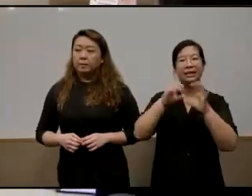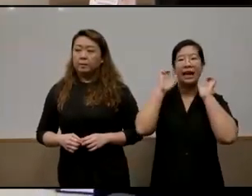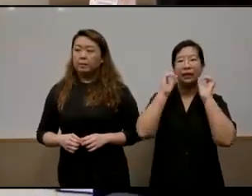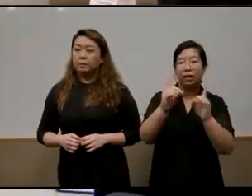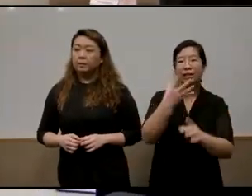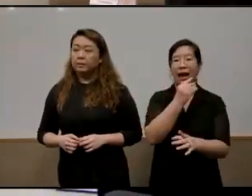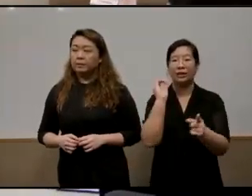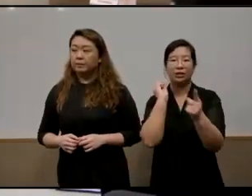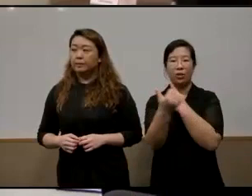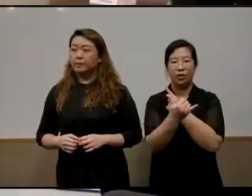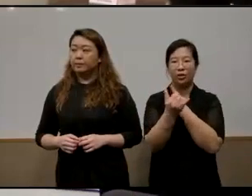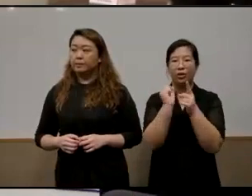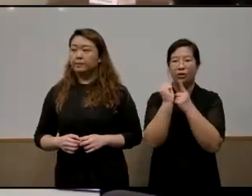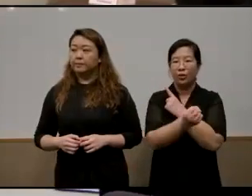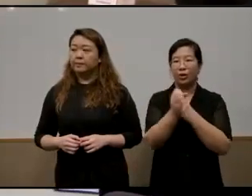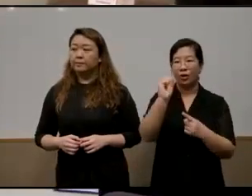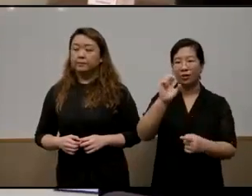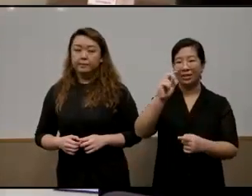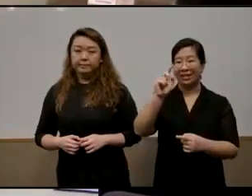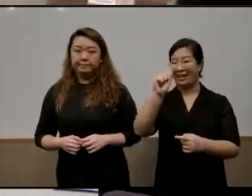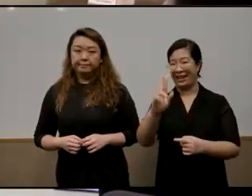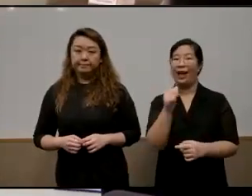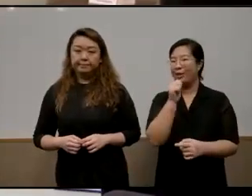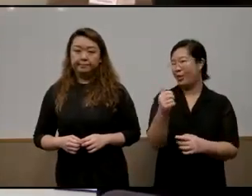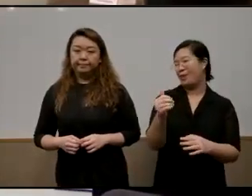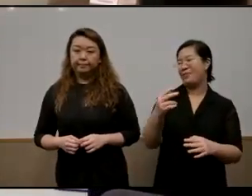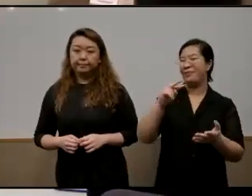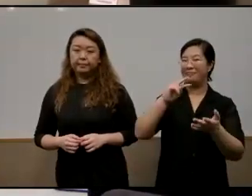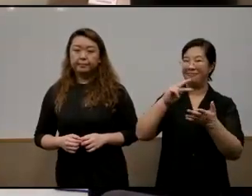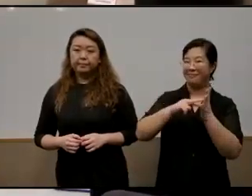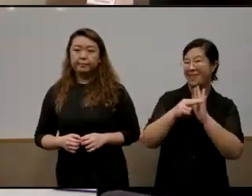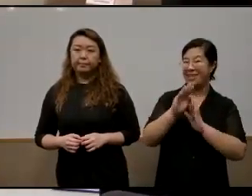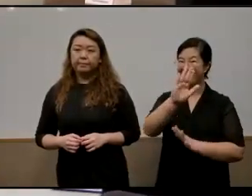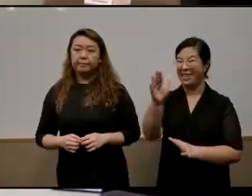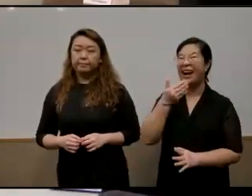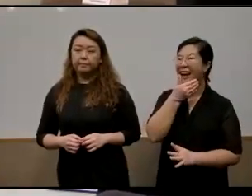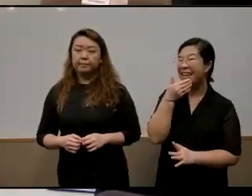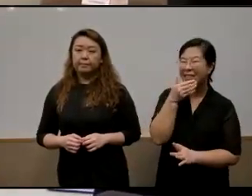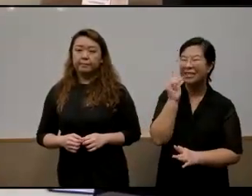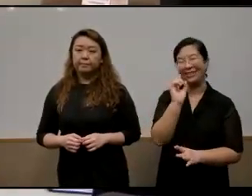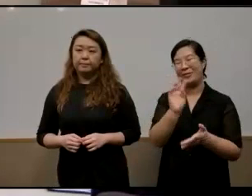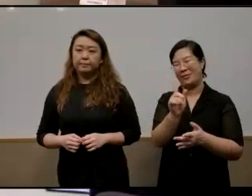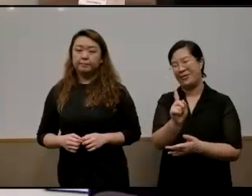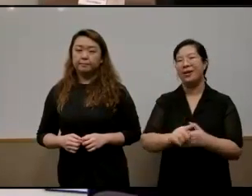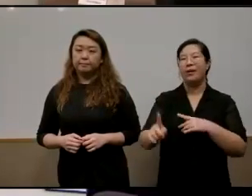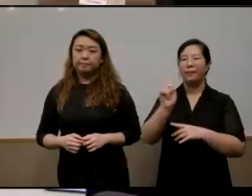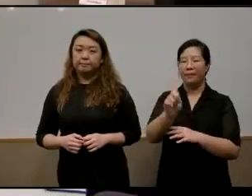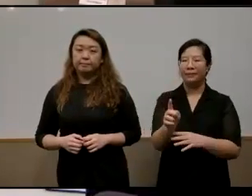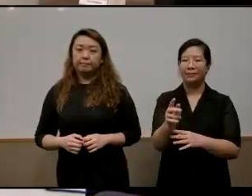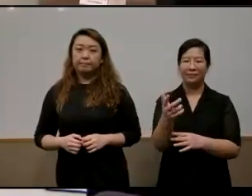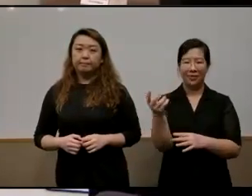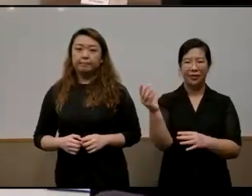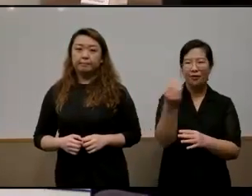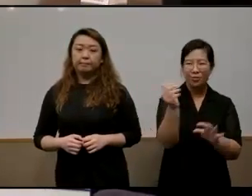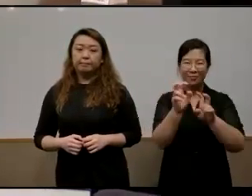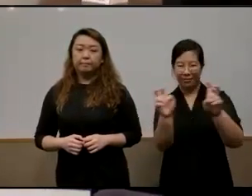sectors in singapore that's not to allude anything to their age but we have many of them on the panel but i think they have done so much for singapore these individuals